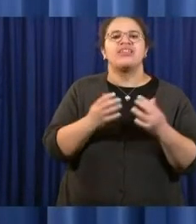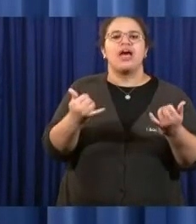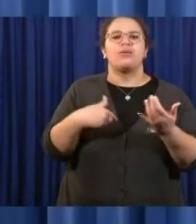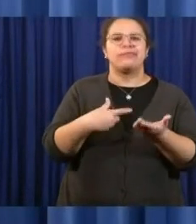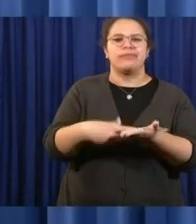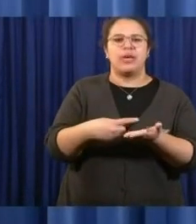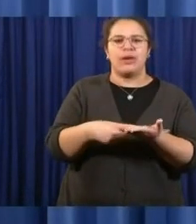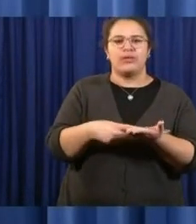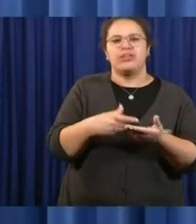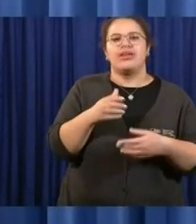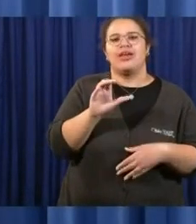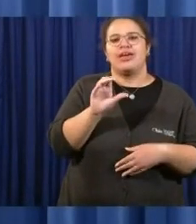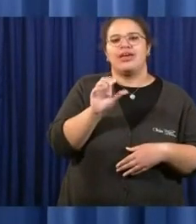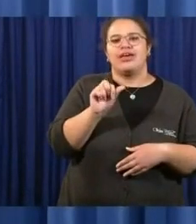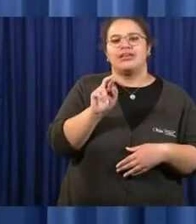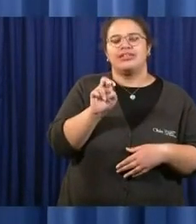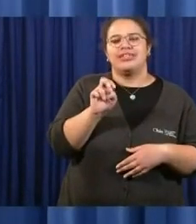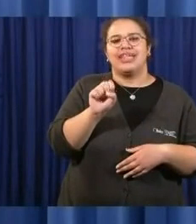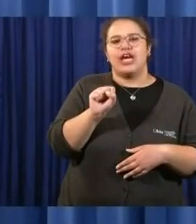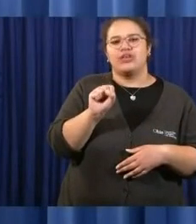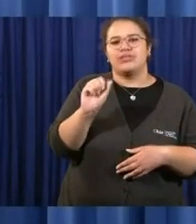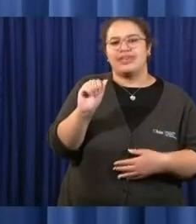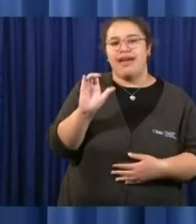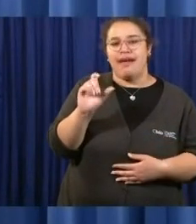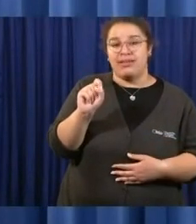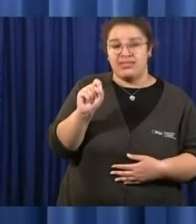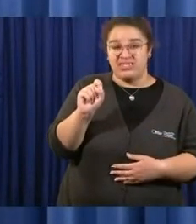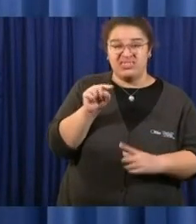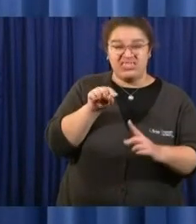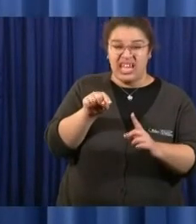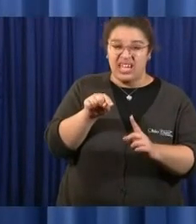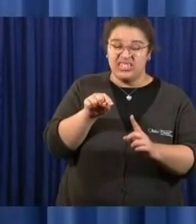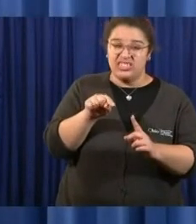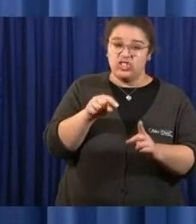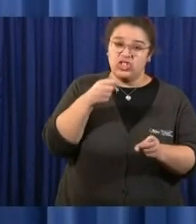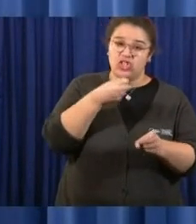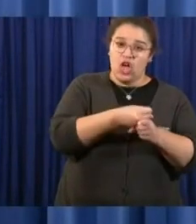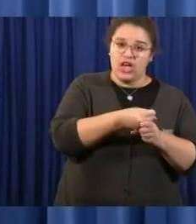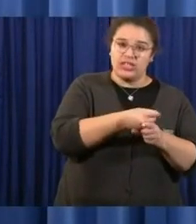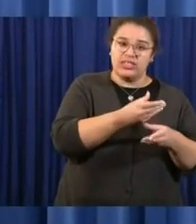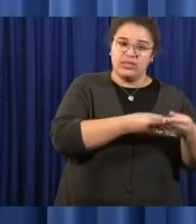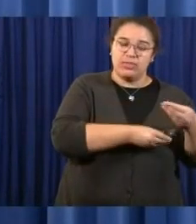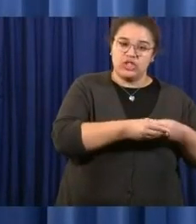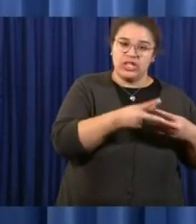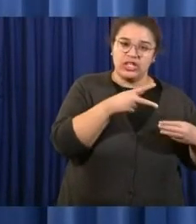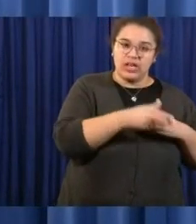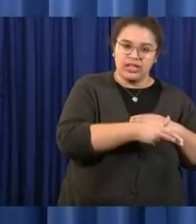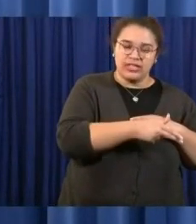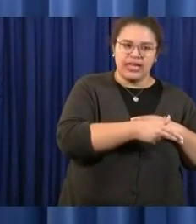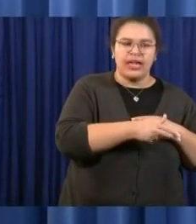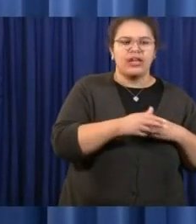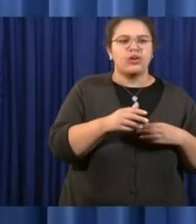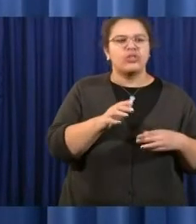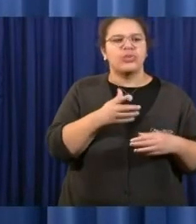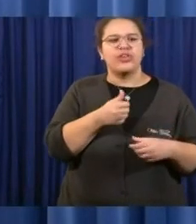CARES Act and how that impacted budget cuts? And also, did you do any payment transfers to avoid cuts?